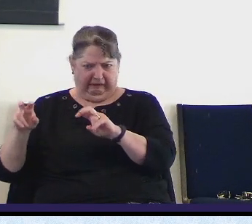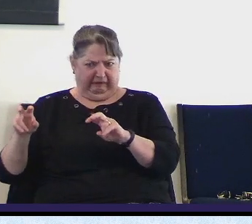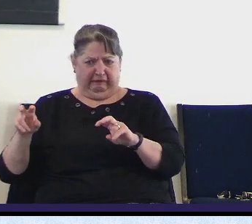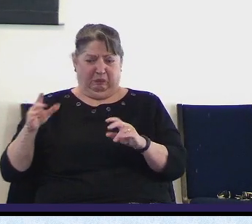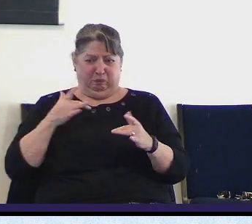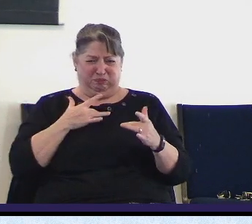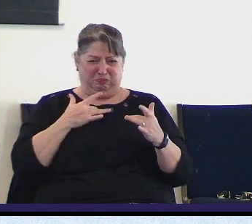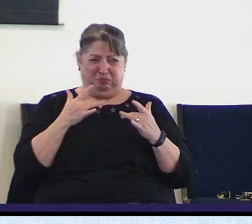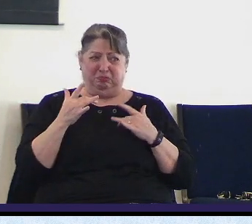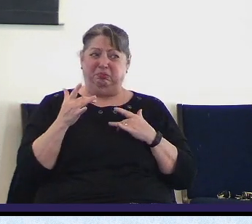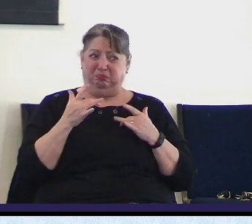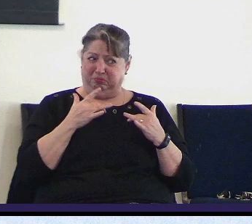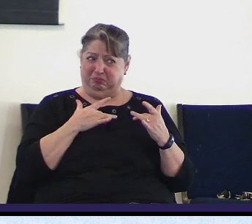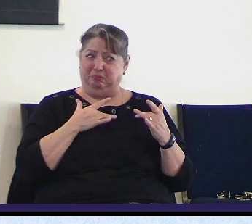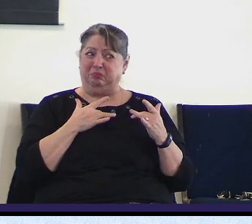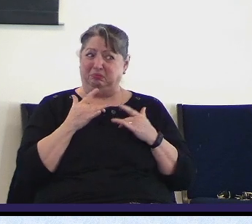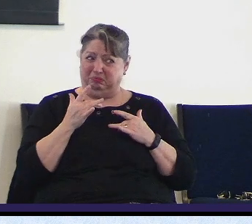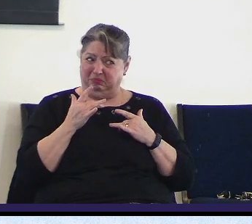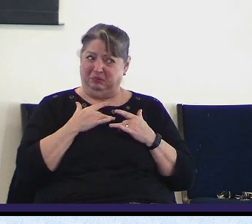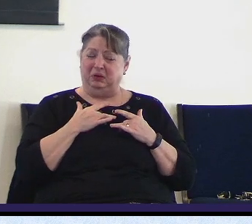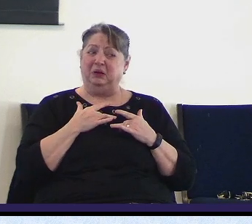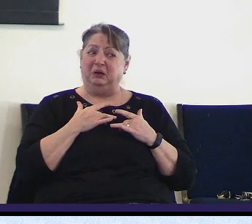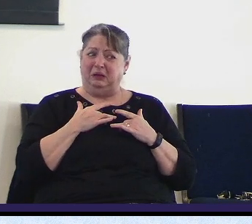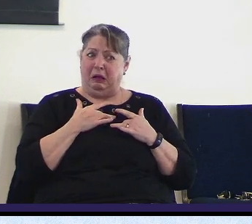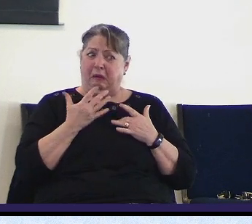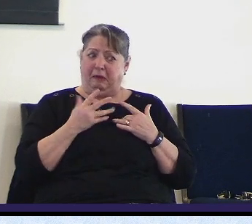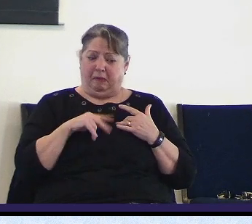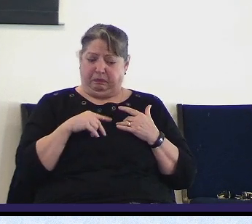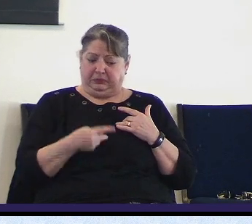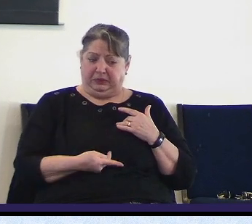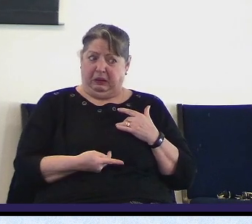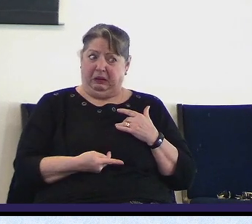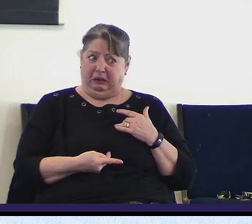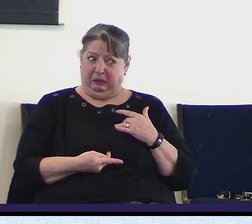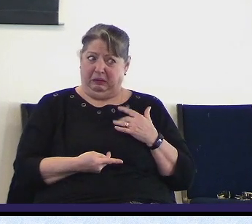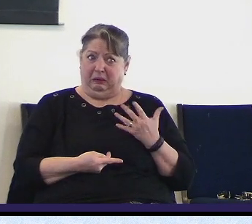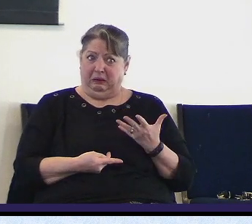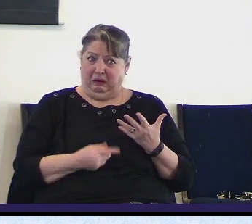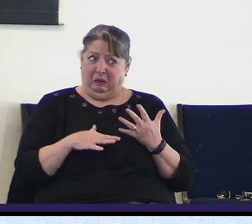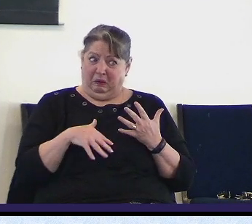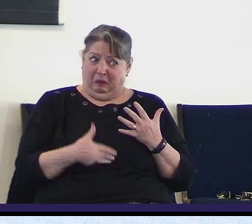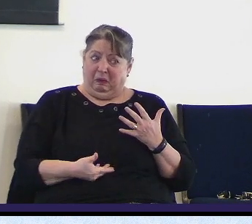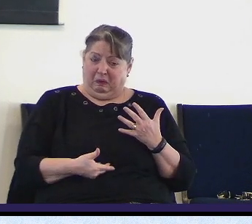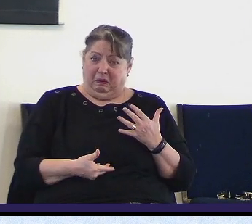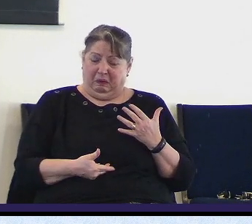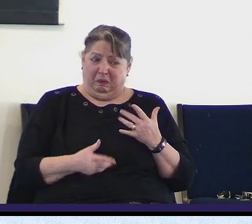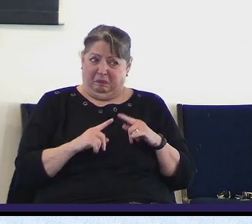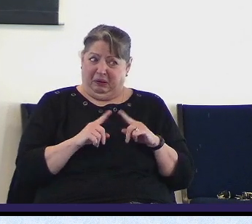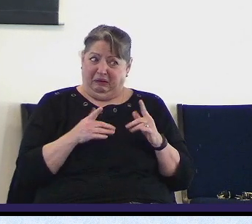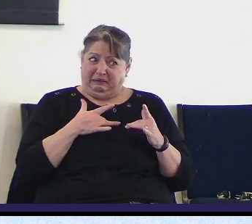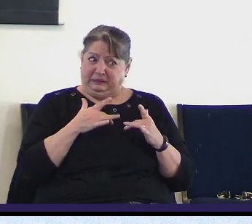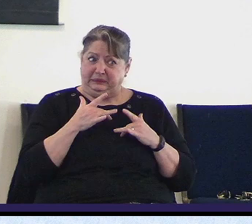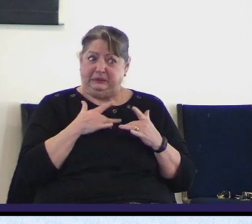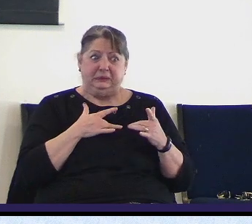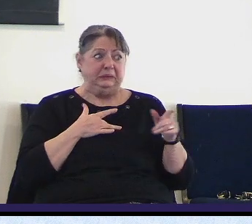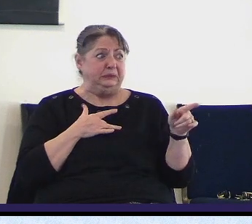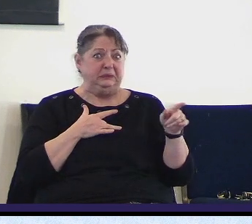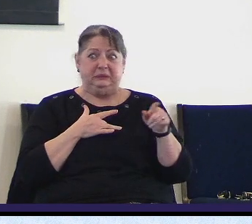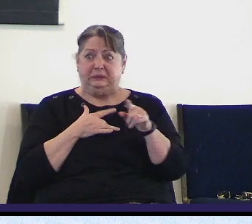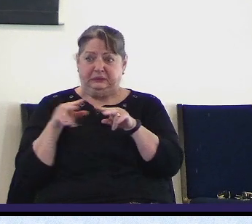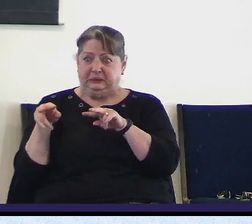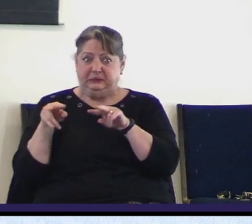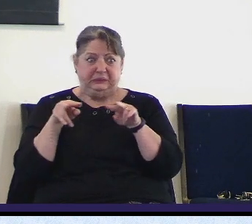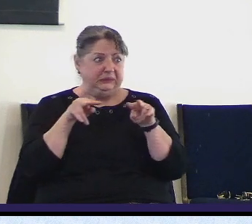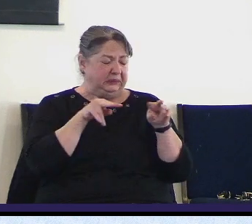concerned. He disturbed, maybe like us in a way, but nonetheless concerned about what was going on. He was